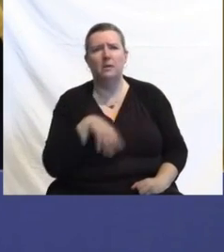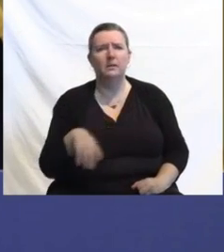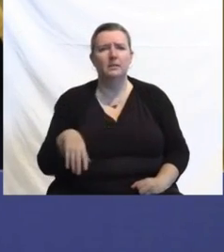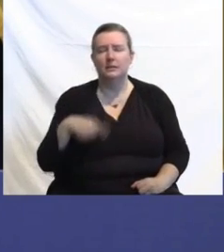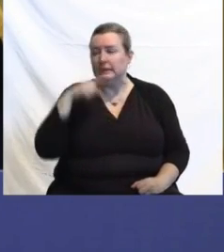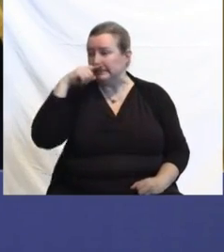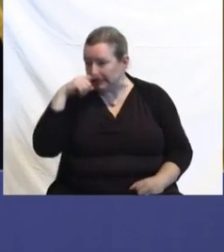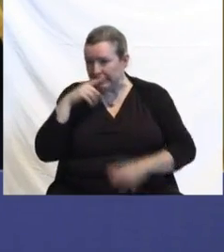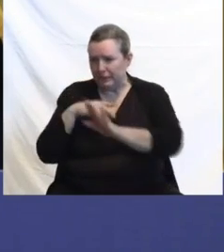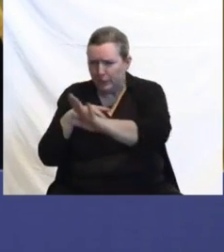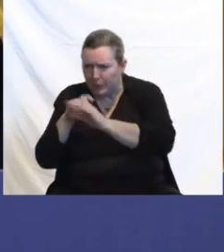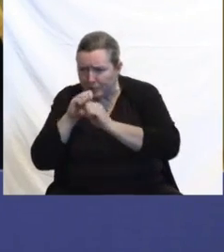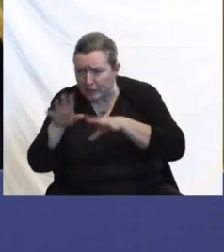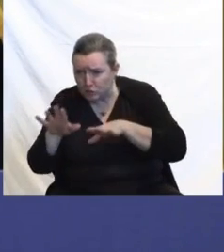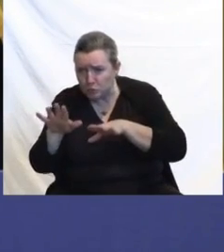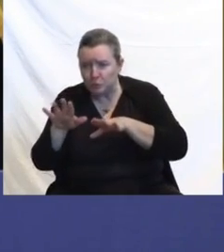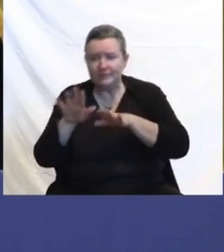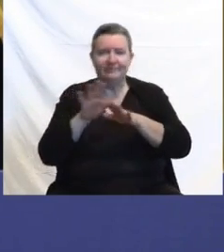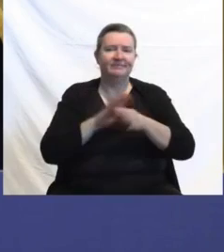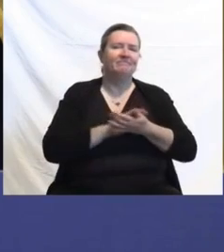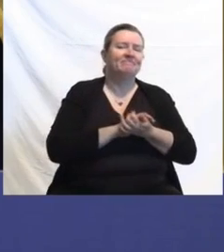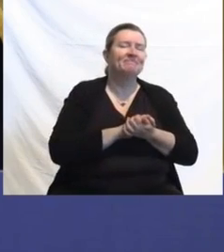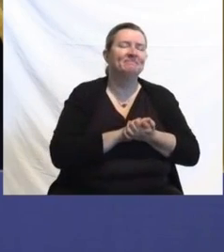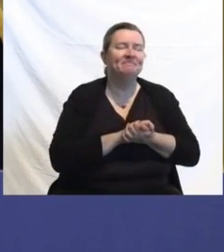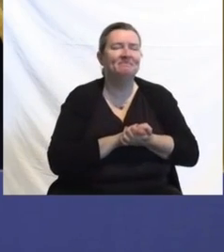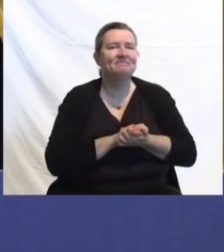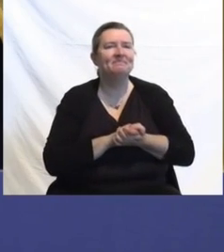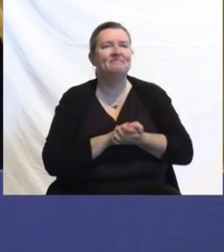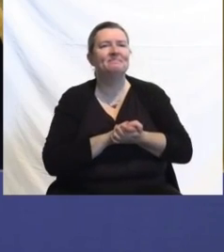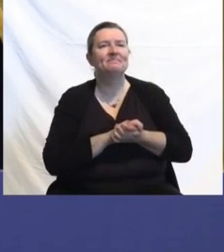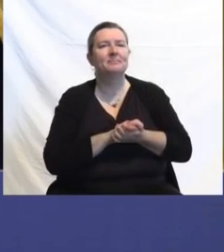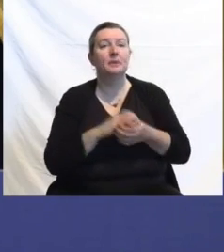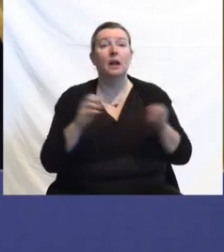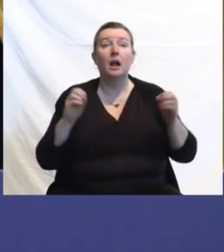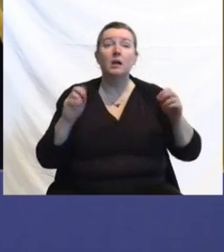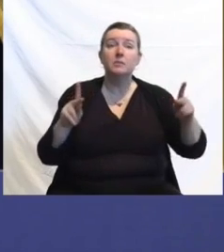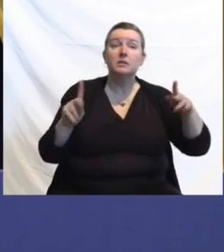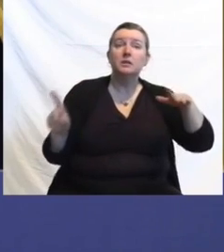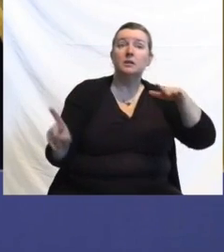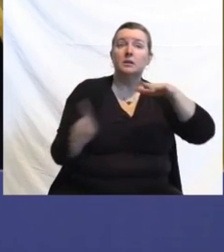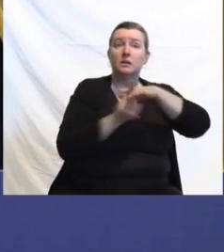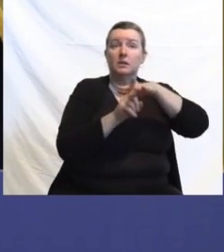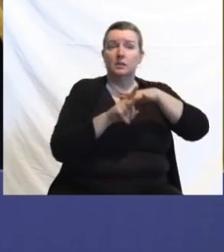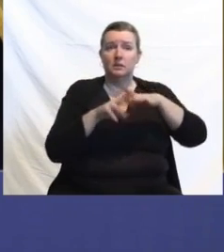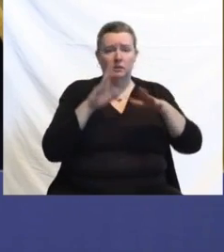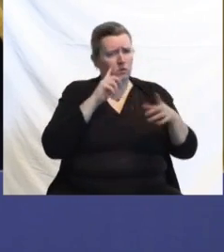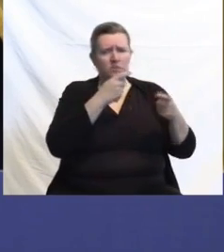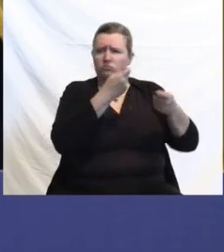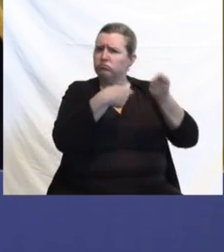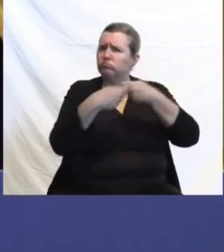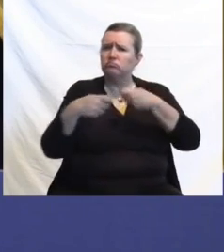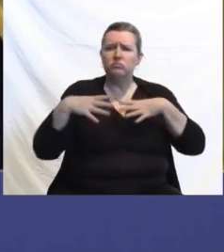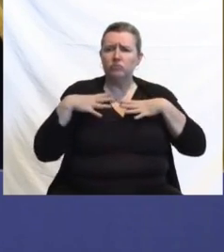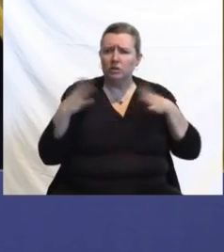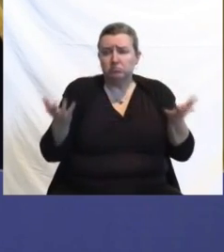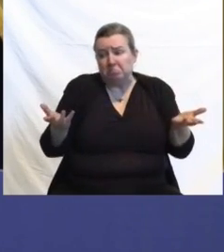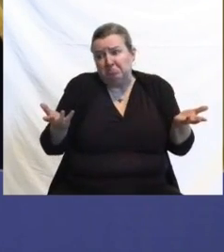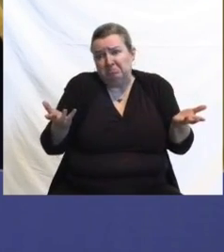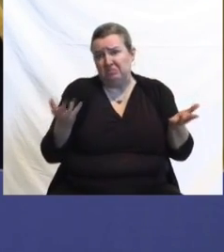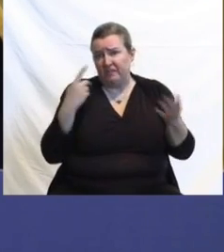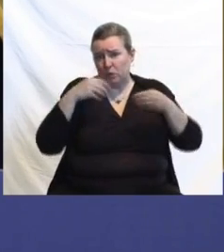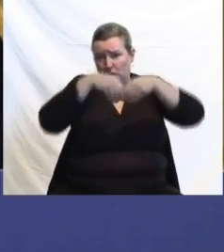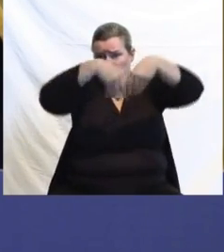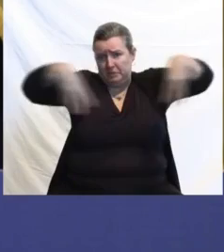when those particular opportunities on their own two feet arise. And without making